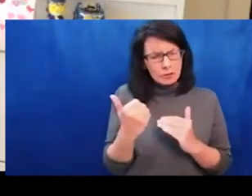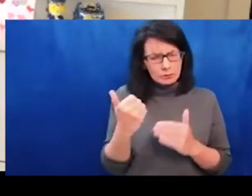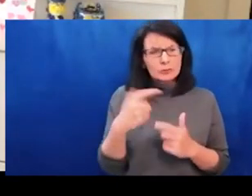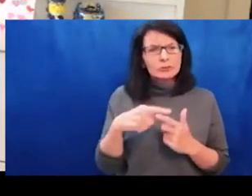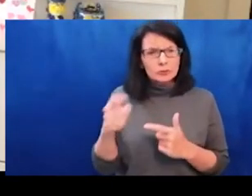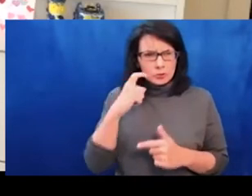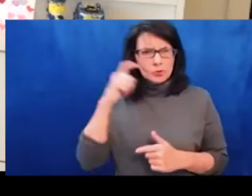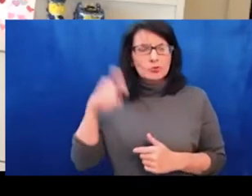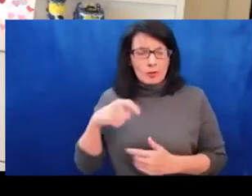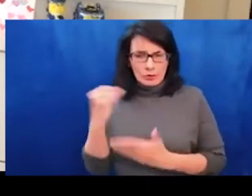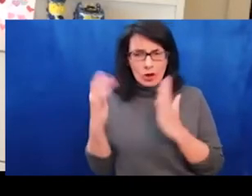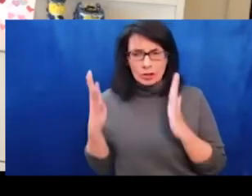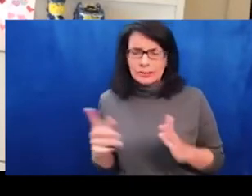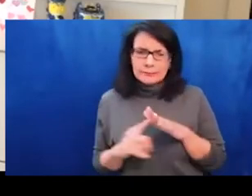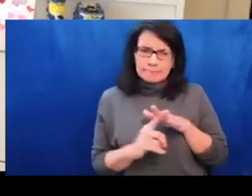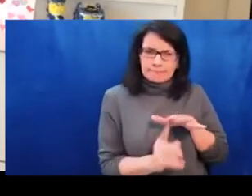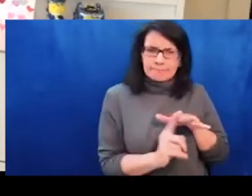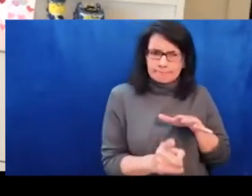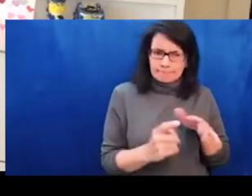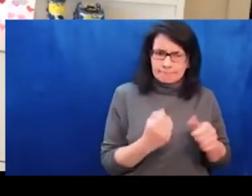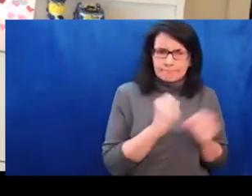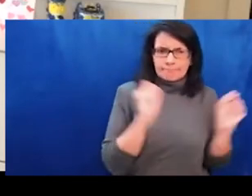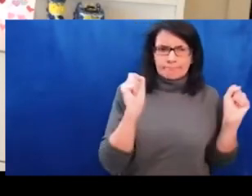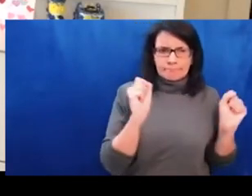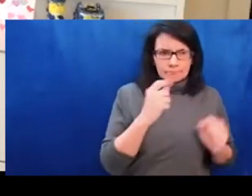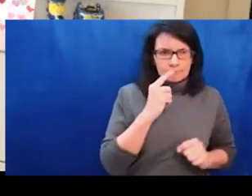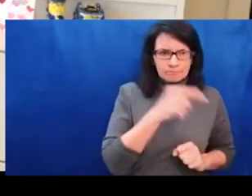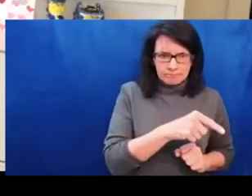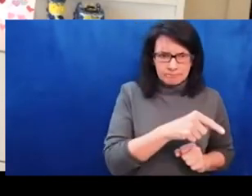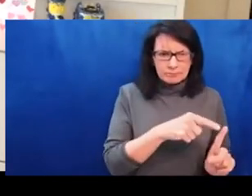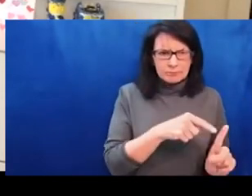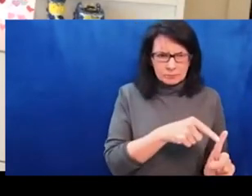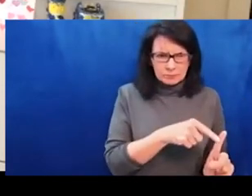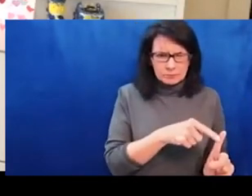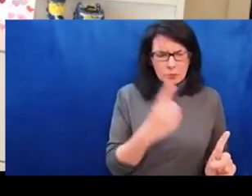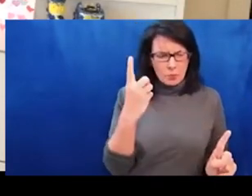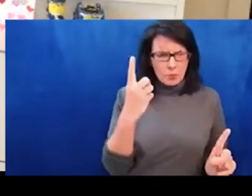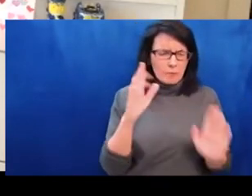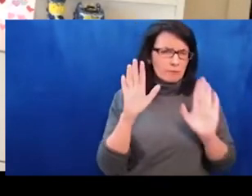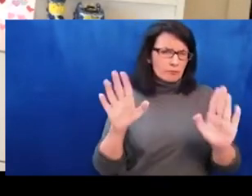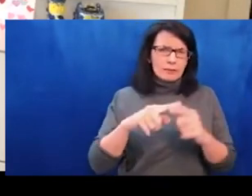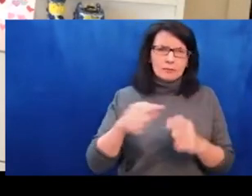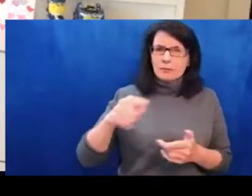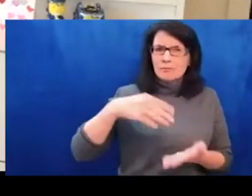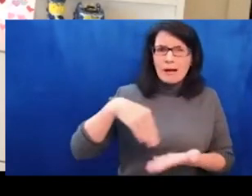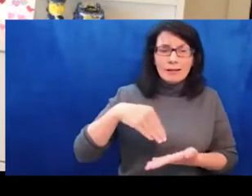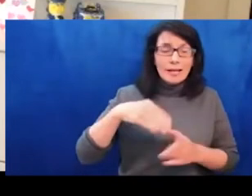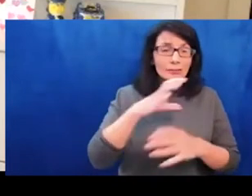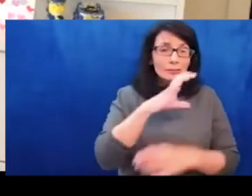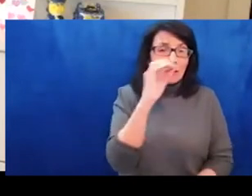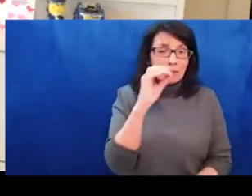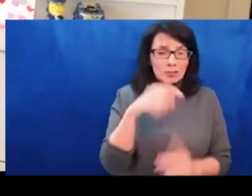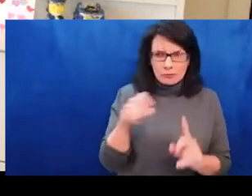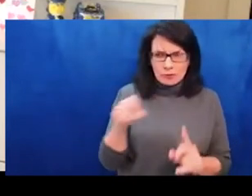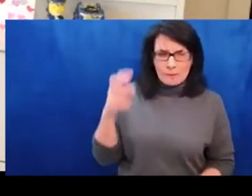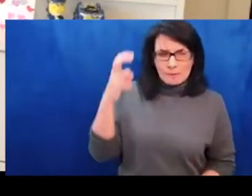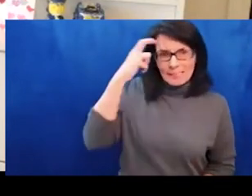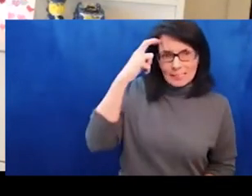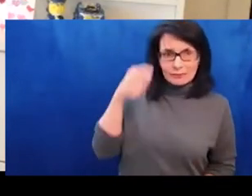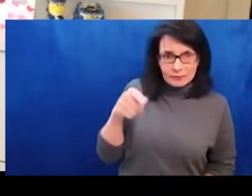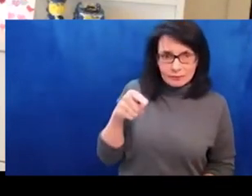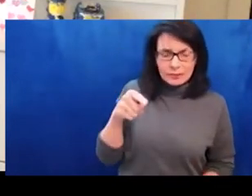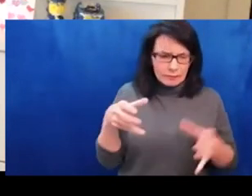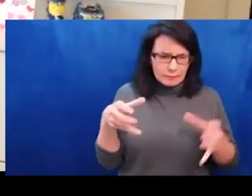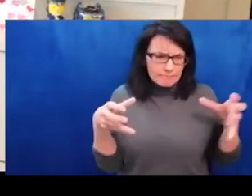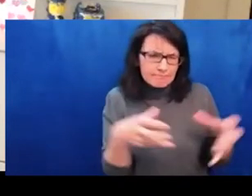staying to defend their land, to defend their culture. As Larissa noted earlier, this is truly an active resistance to staying. Per our